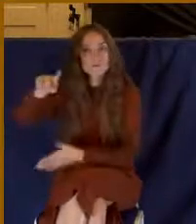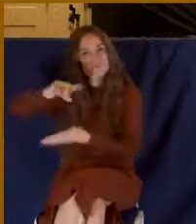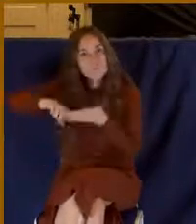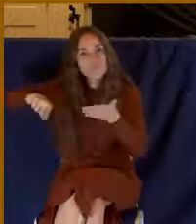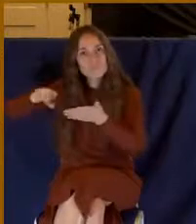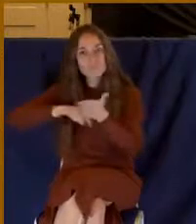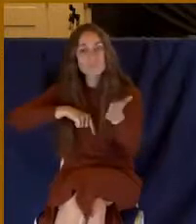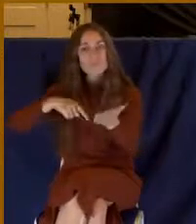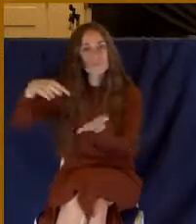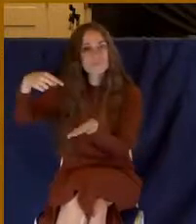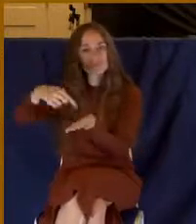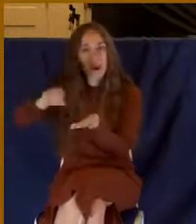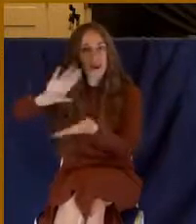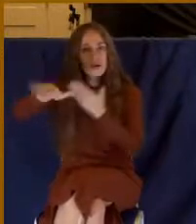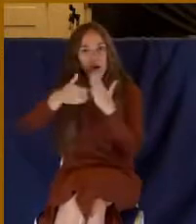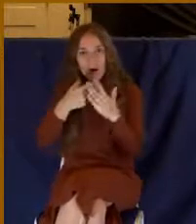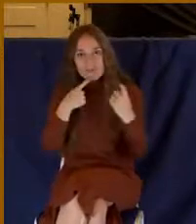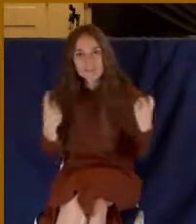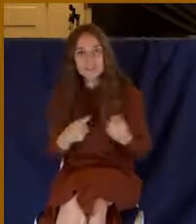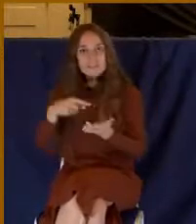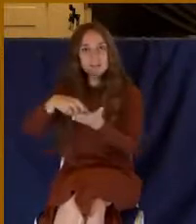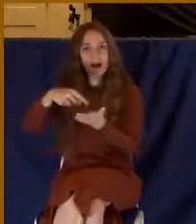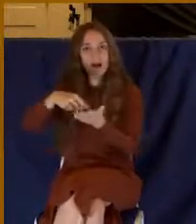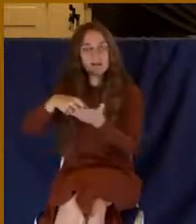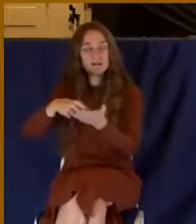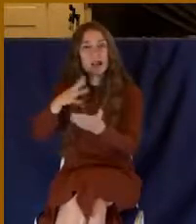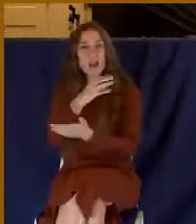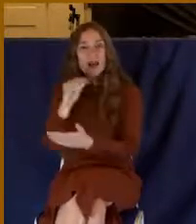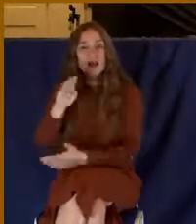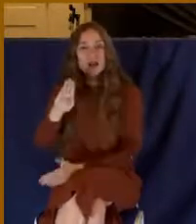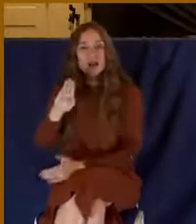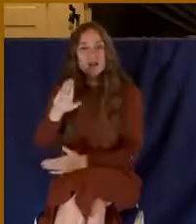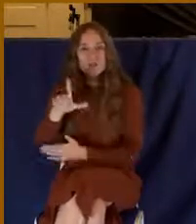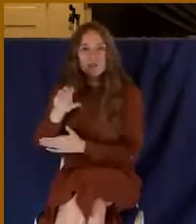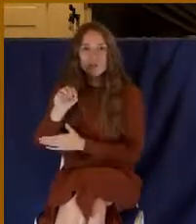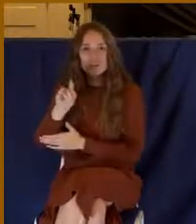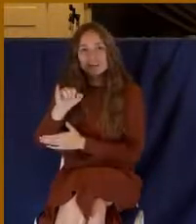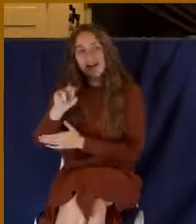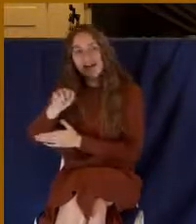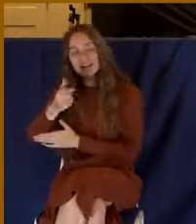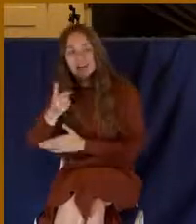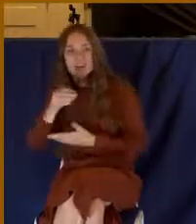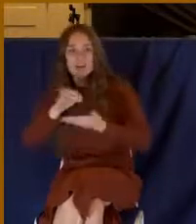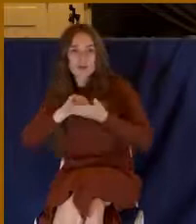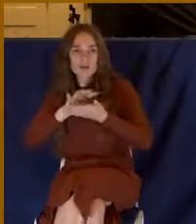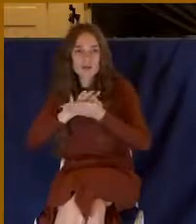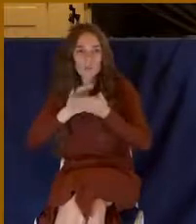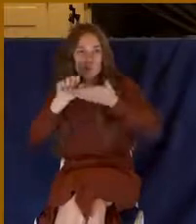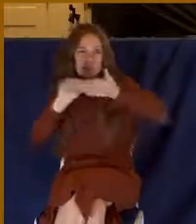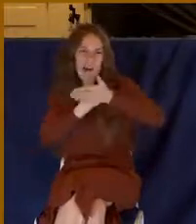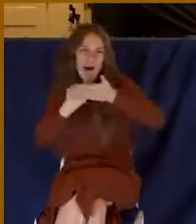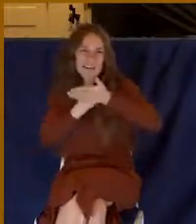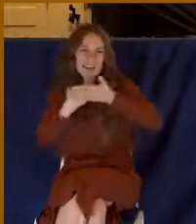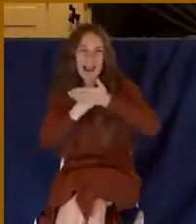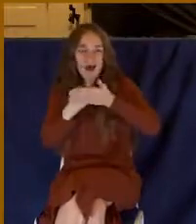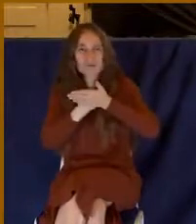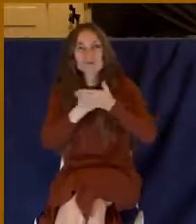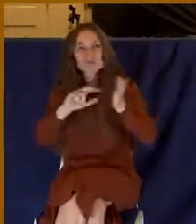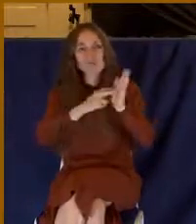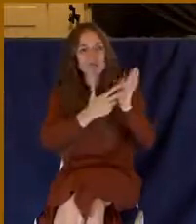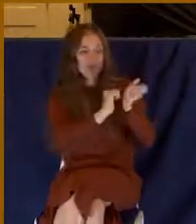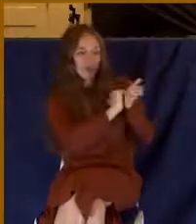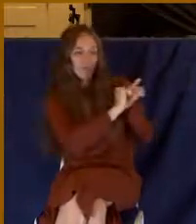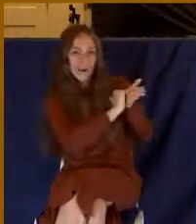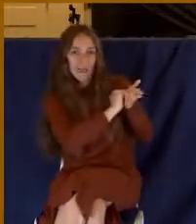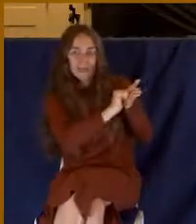Blotting out the handwriting of ordinances that was against us. You know what happens? It literally means to erase,